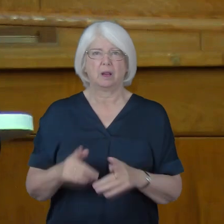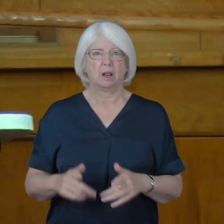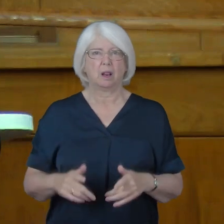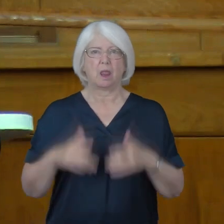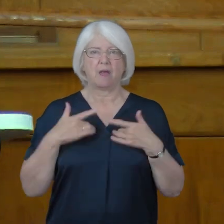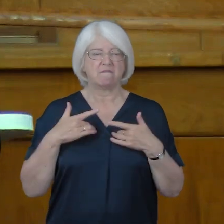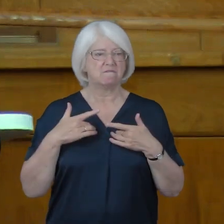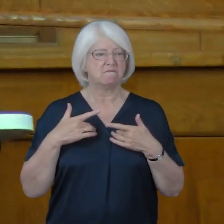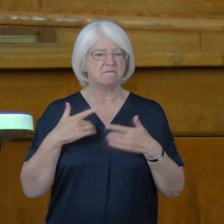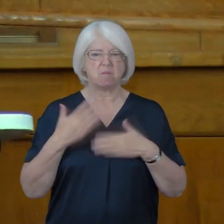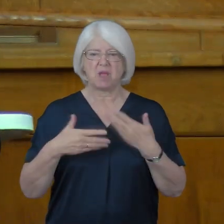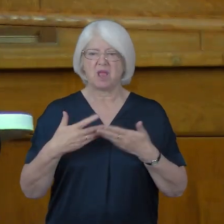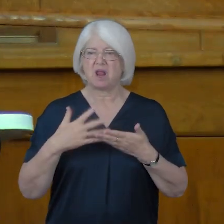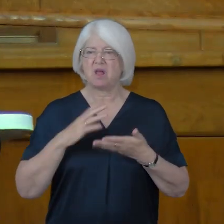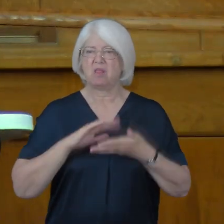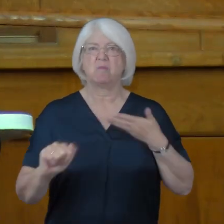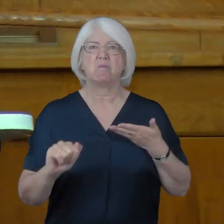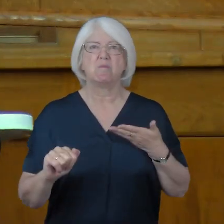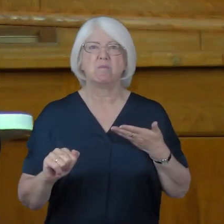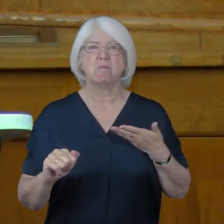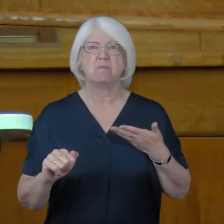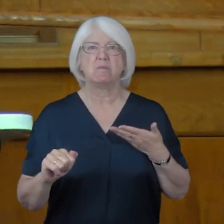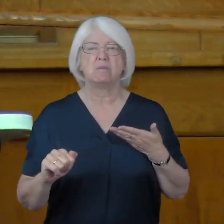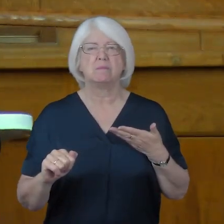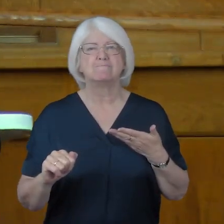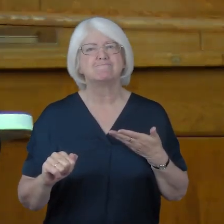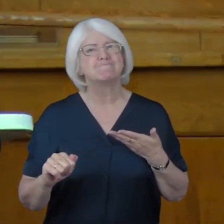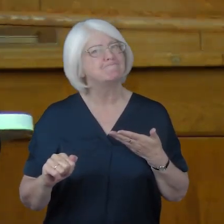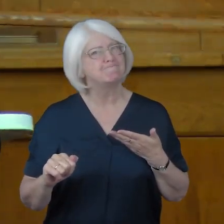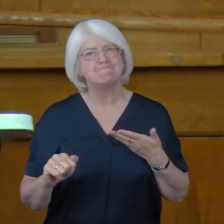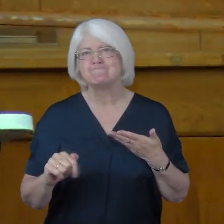itself has been taken from us.